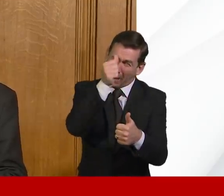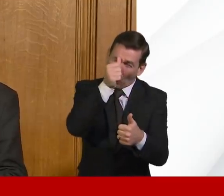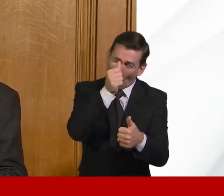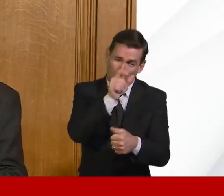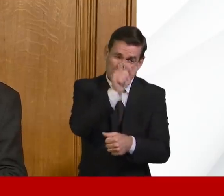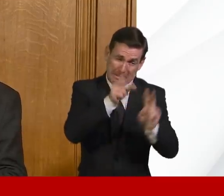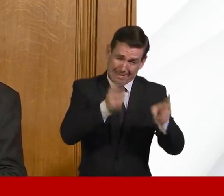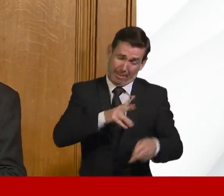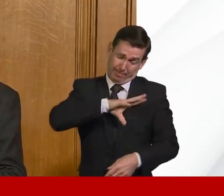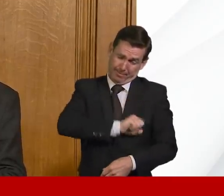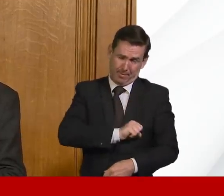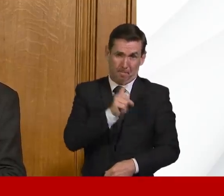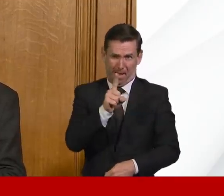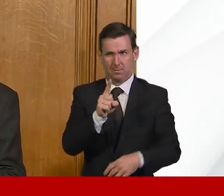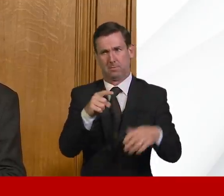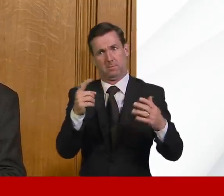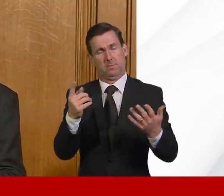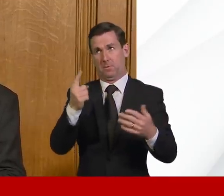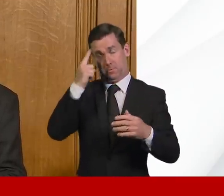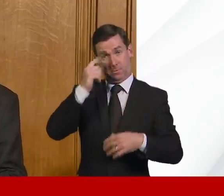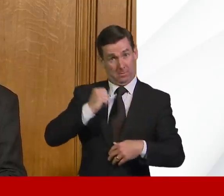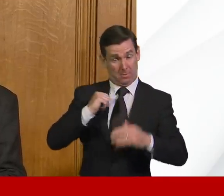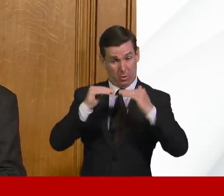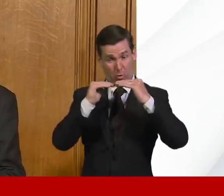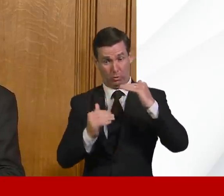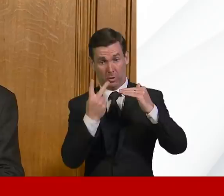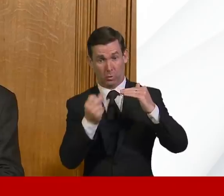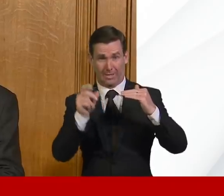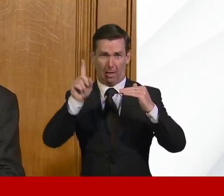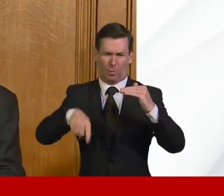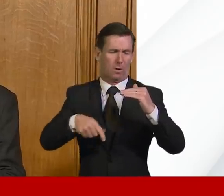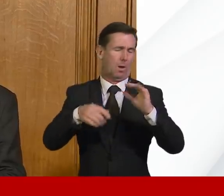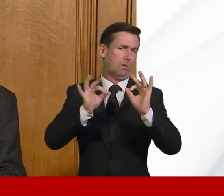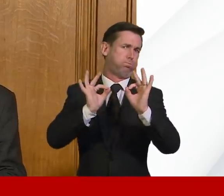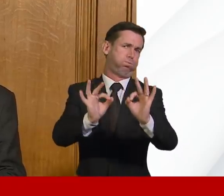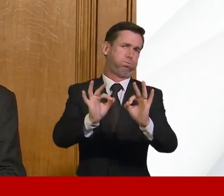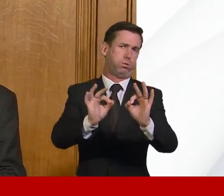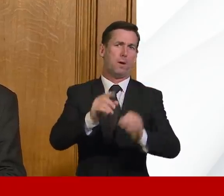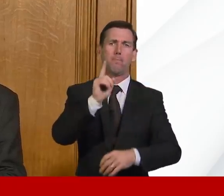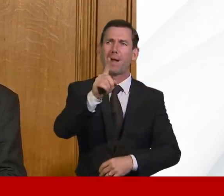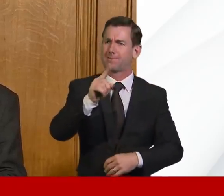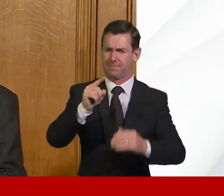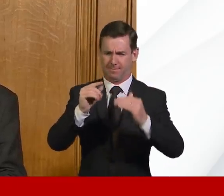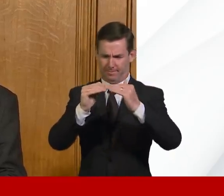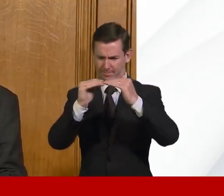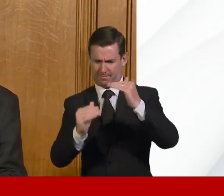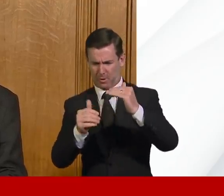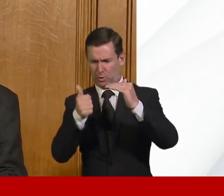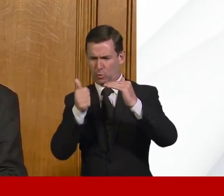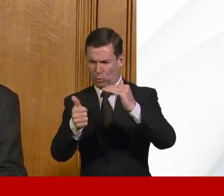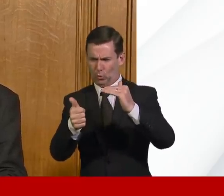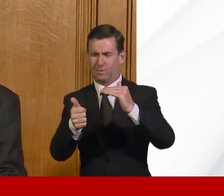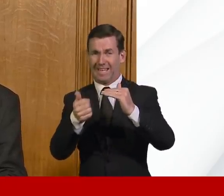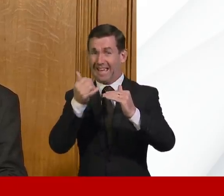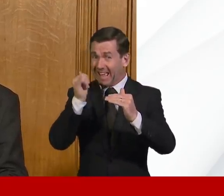absolutely a tragedy. But we shouldn't be complacent about that, although that would be a good result. It will only happen